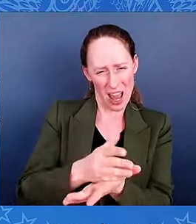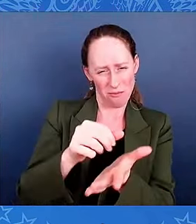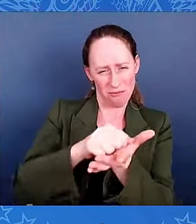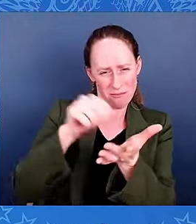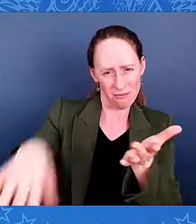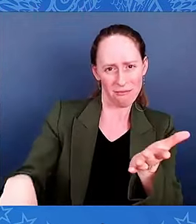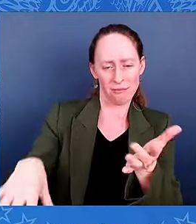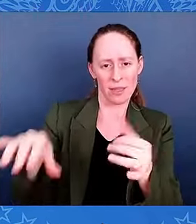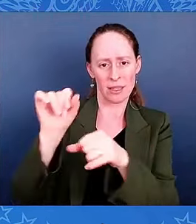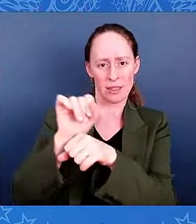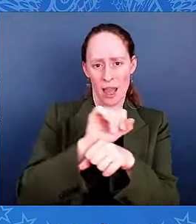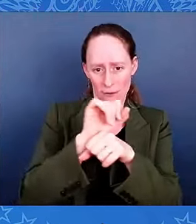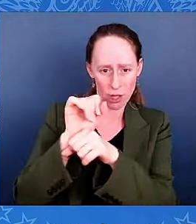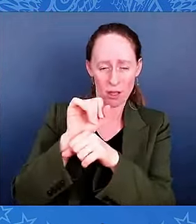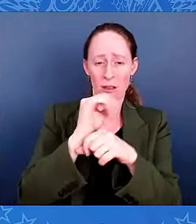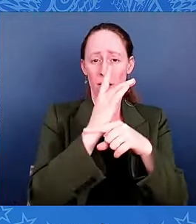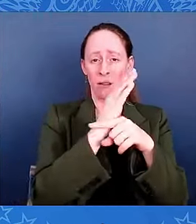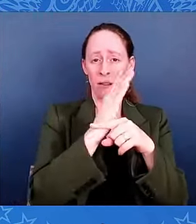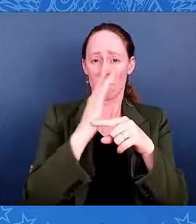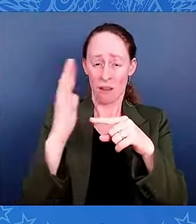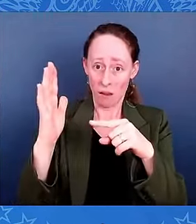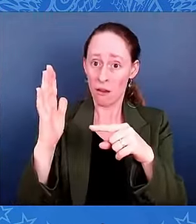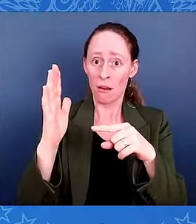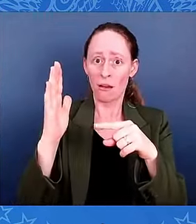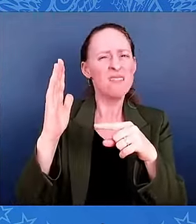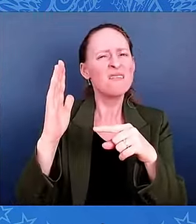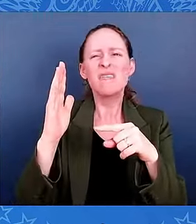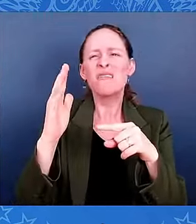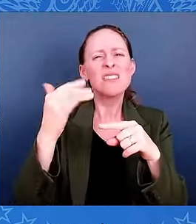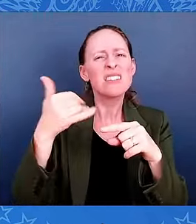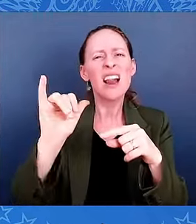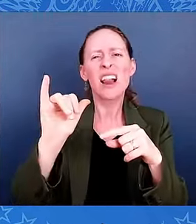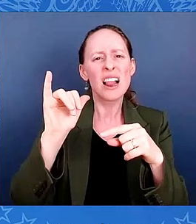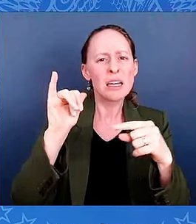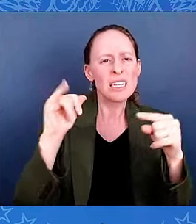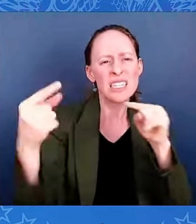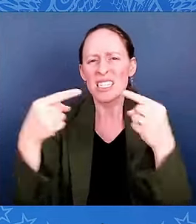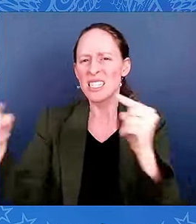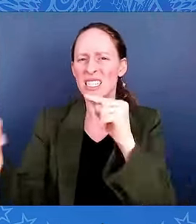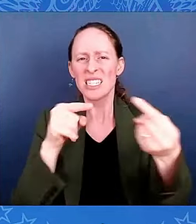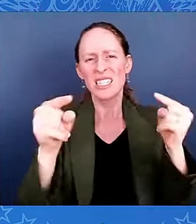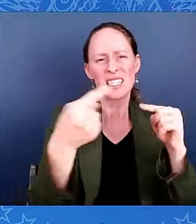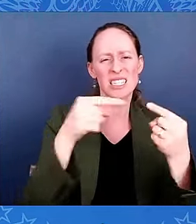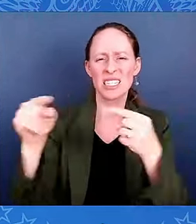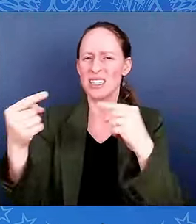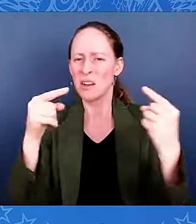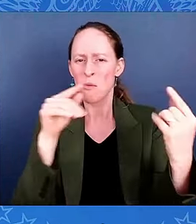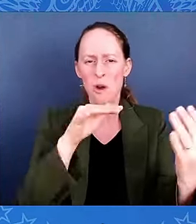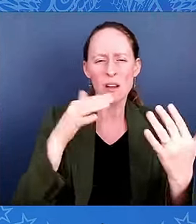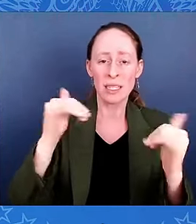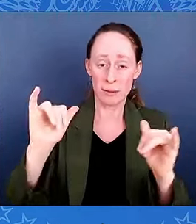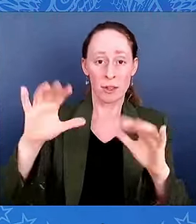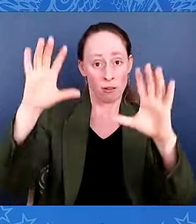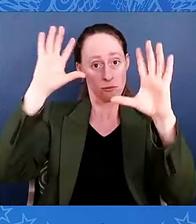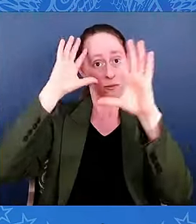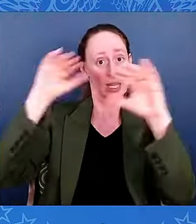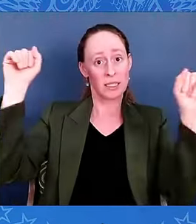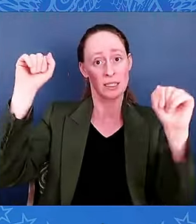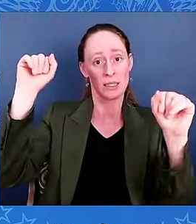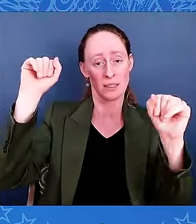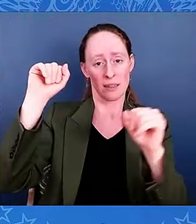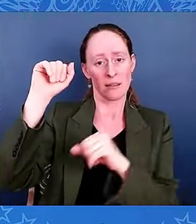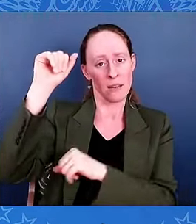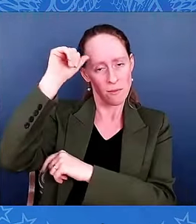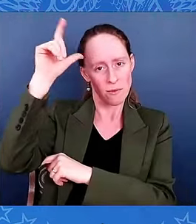fate of the nation hung on the balance. President Abraham Lincoln created an award to honor ordinary Americans Americans